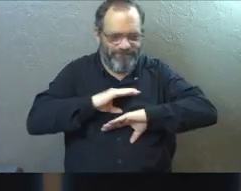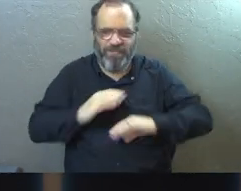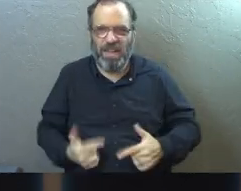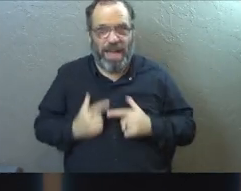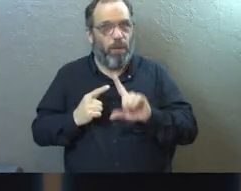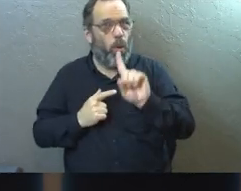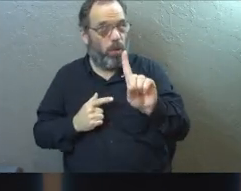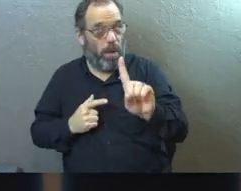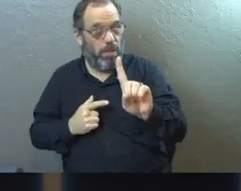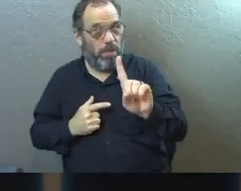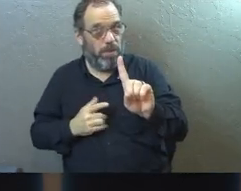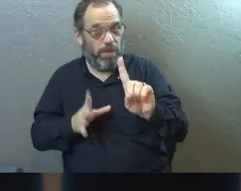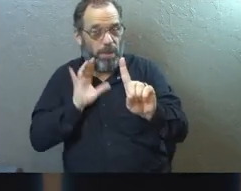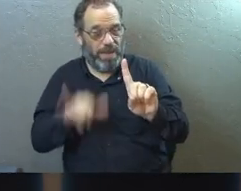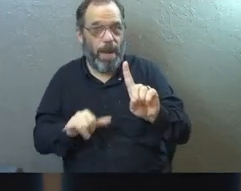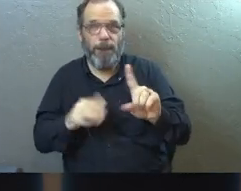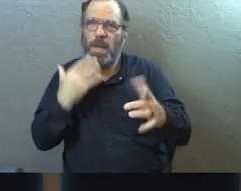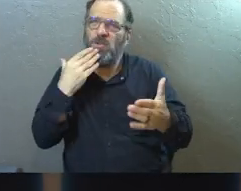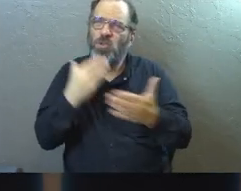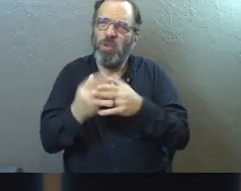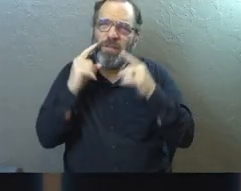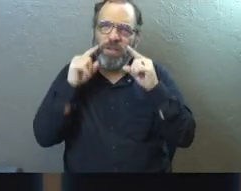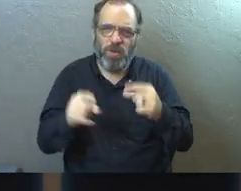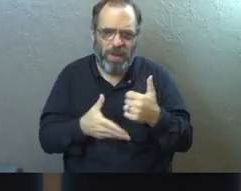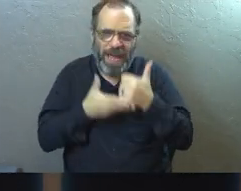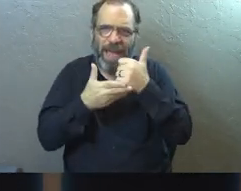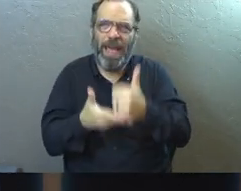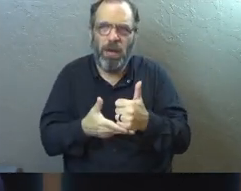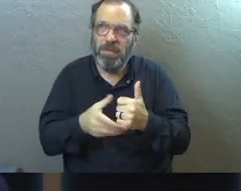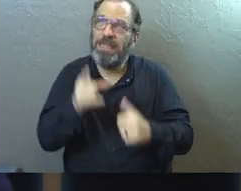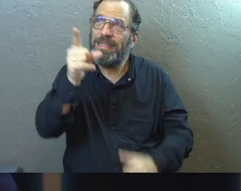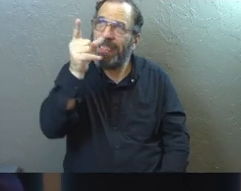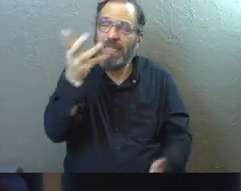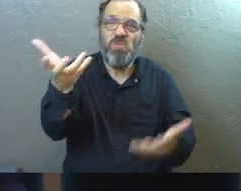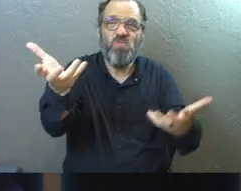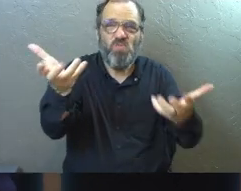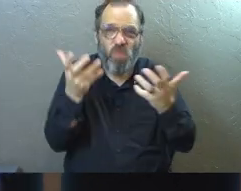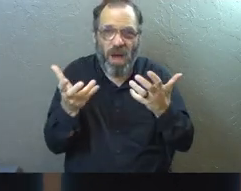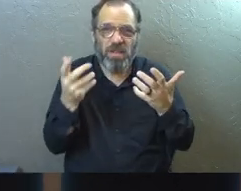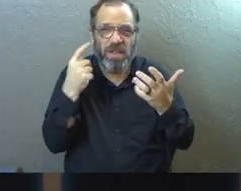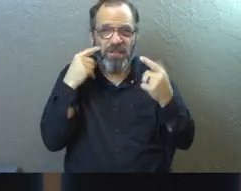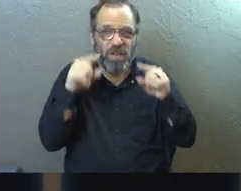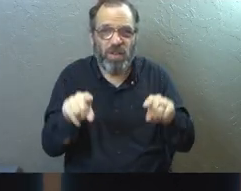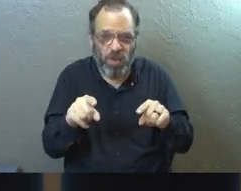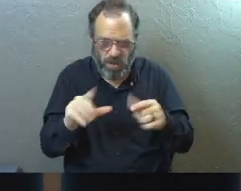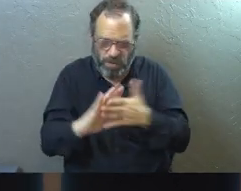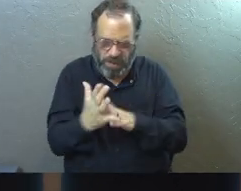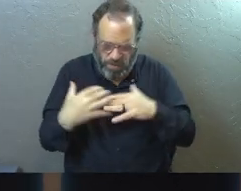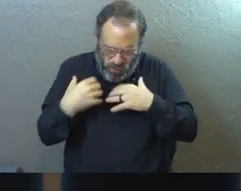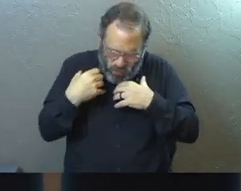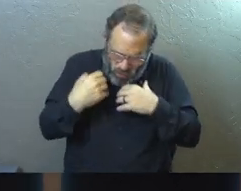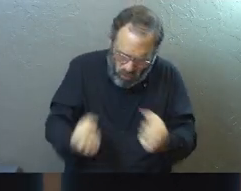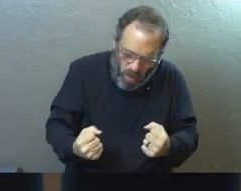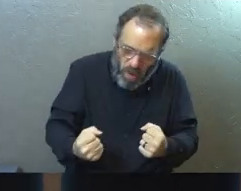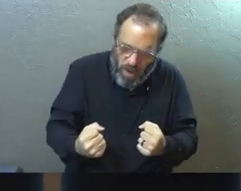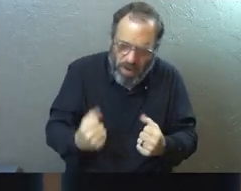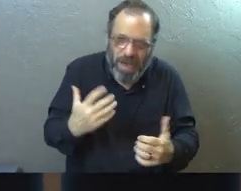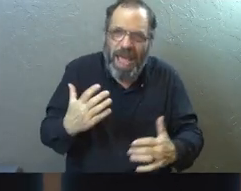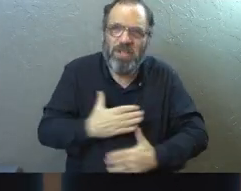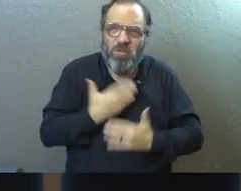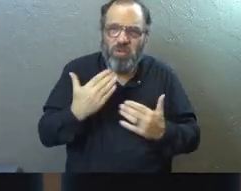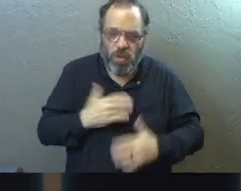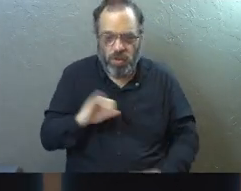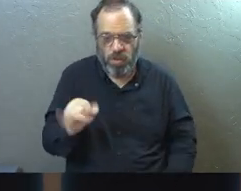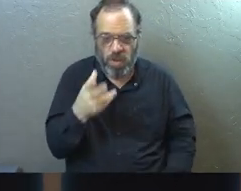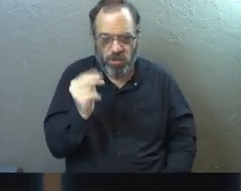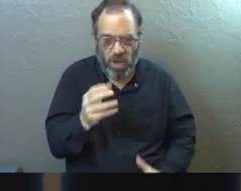about that verse in just a second. But it's good for you. It helps you. And that's what God wants for you, to be strong and joyful.